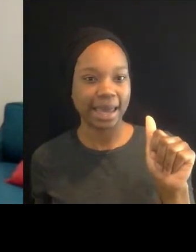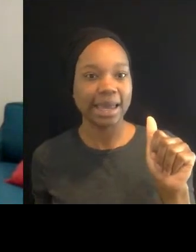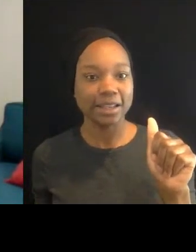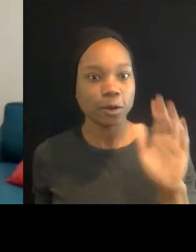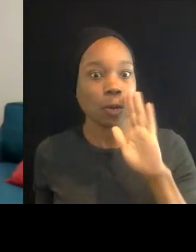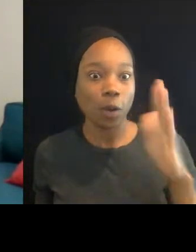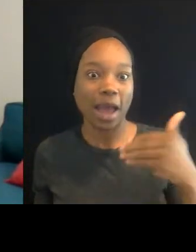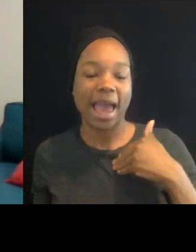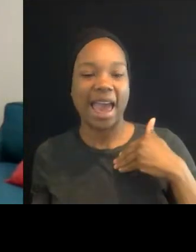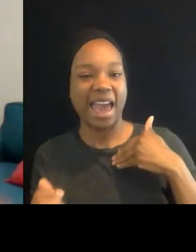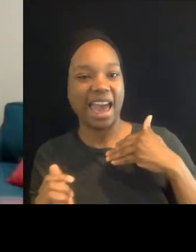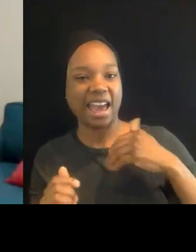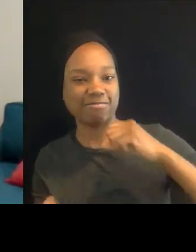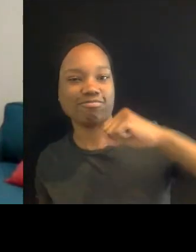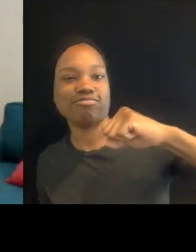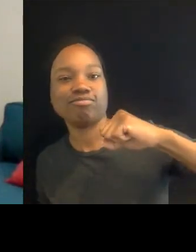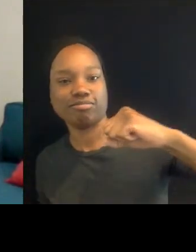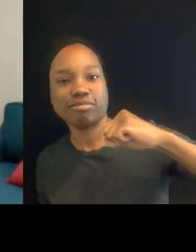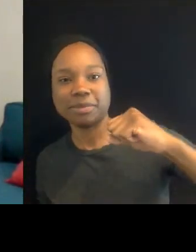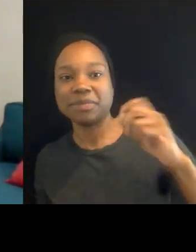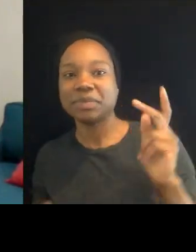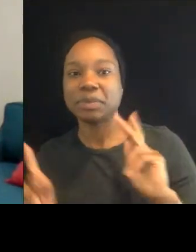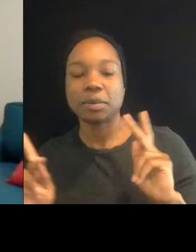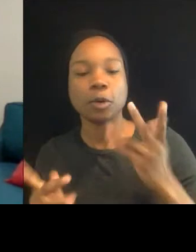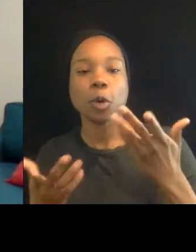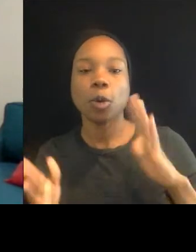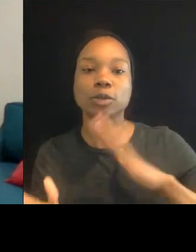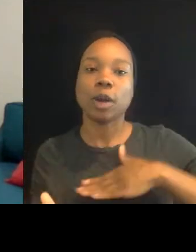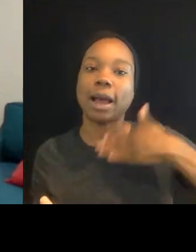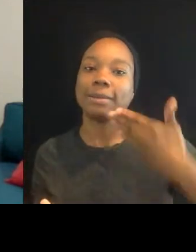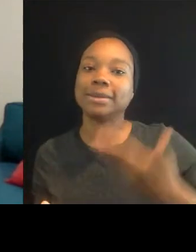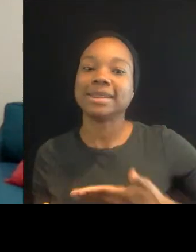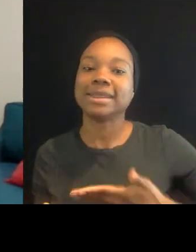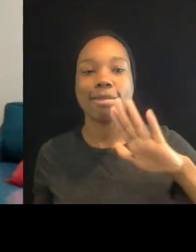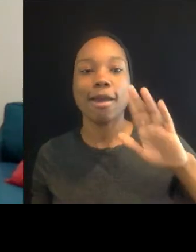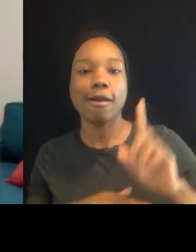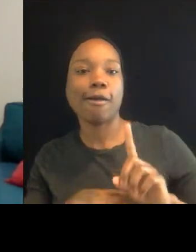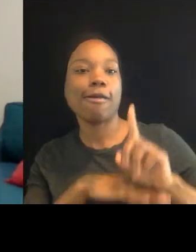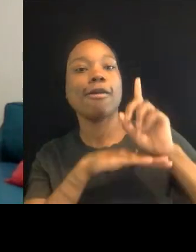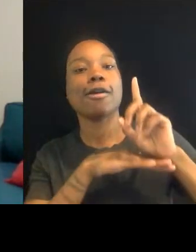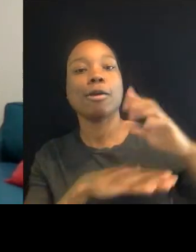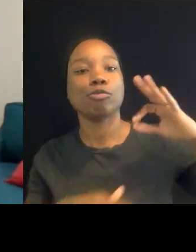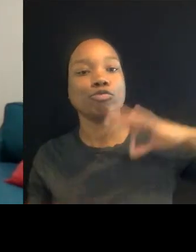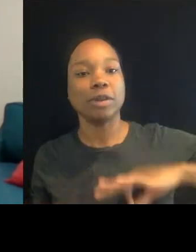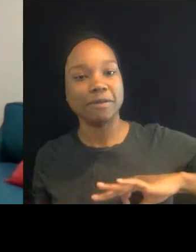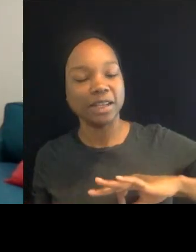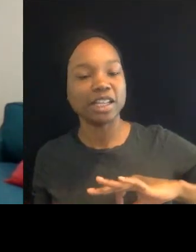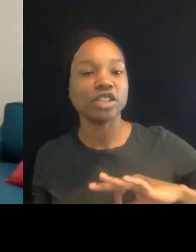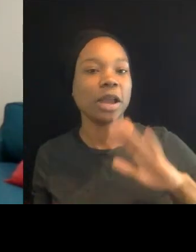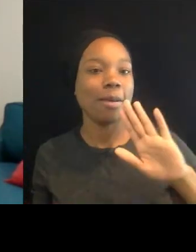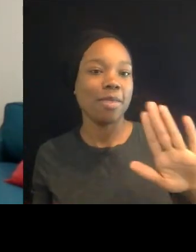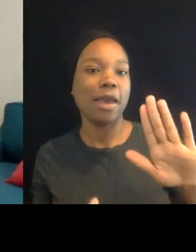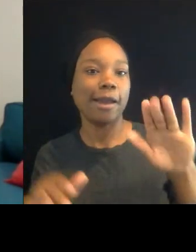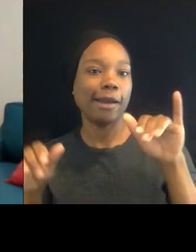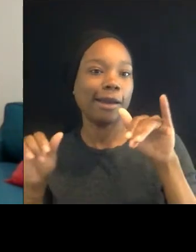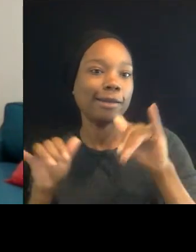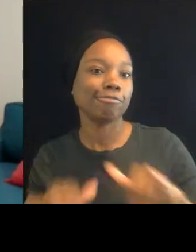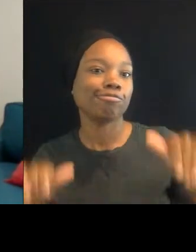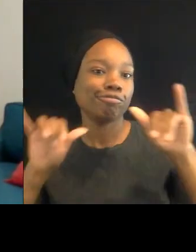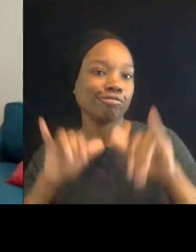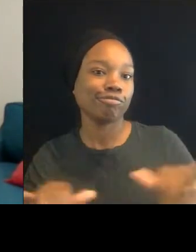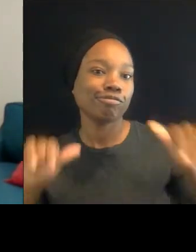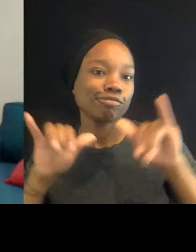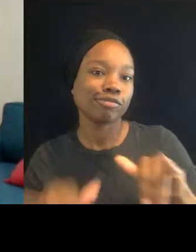People don't want to upset their privilege. People don't want to upset their status quo. So if there's anything that